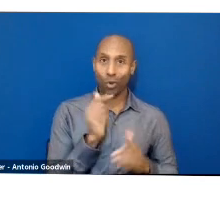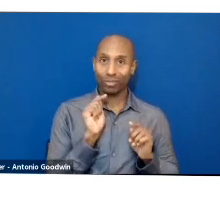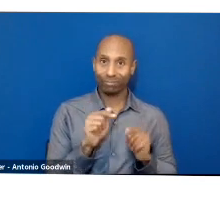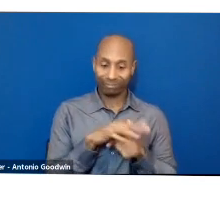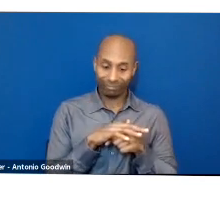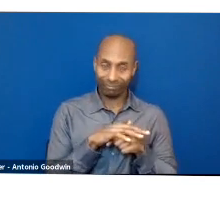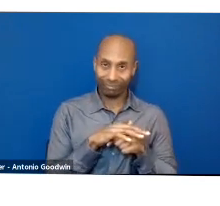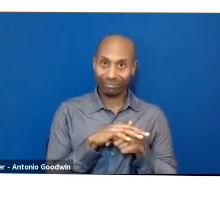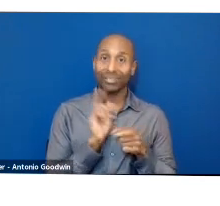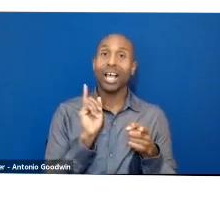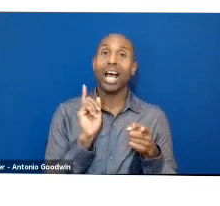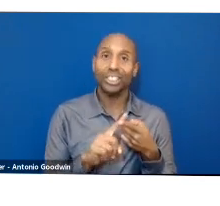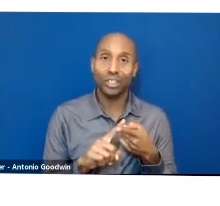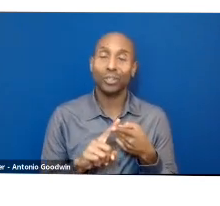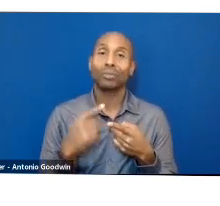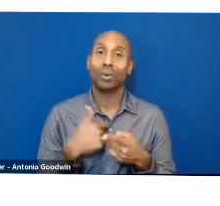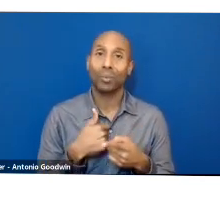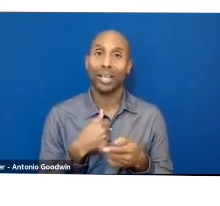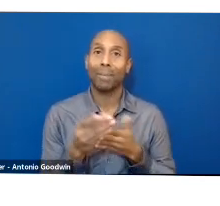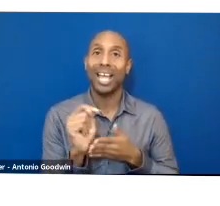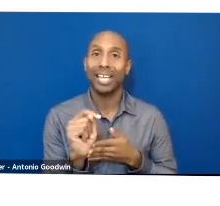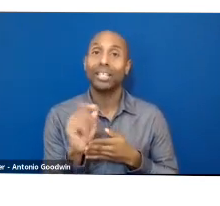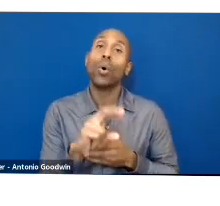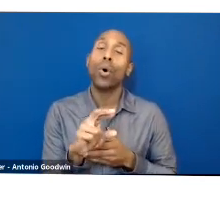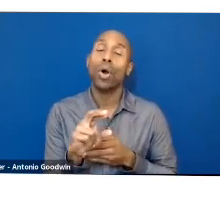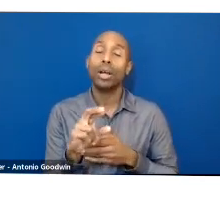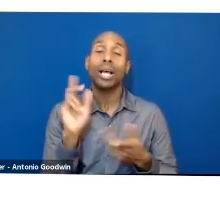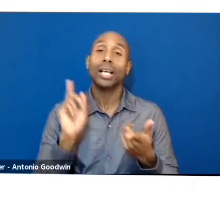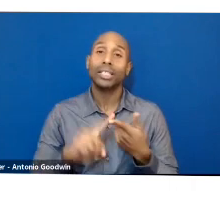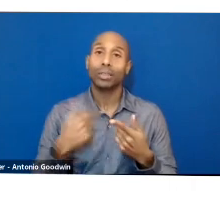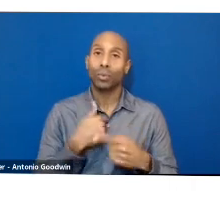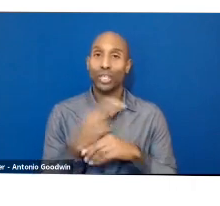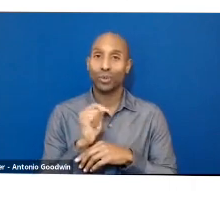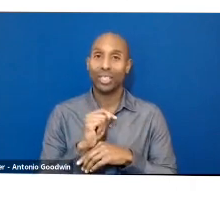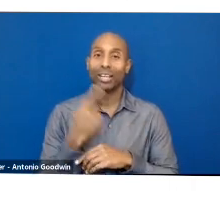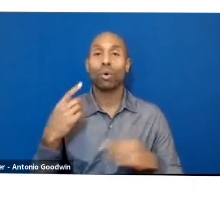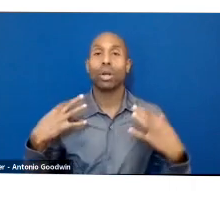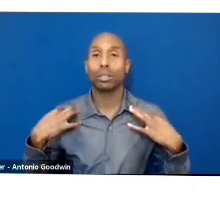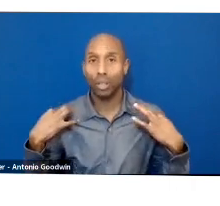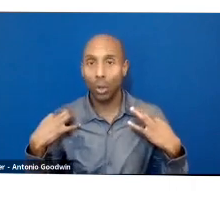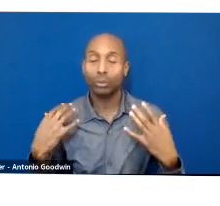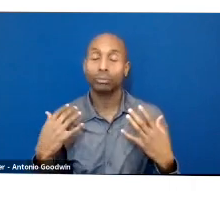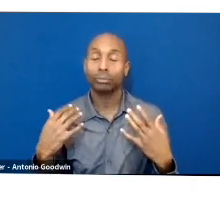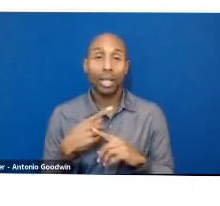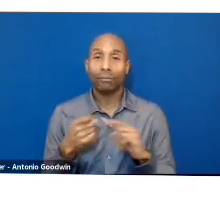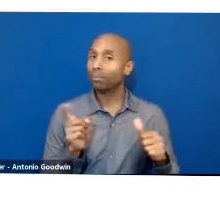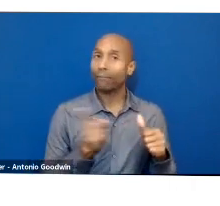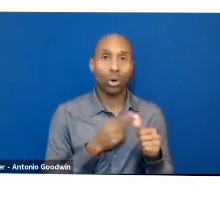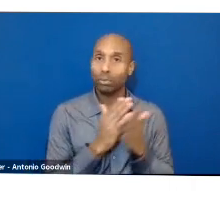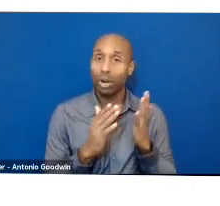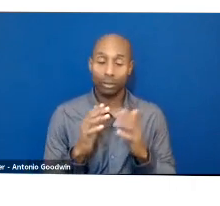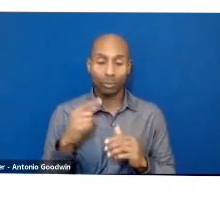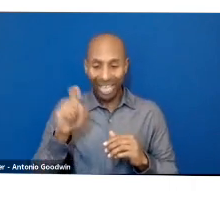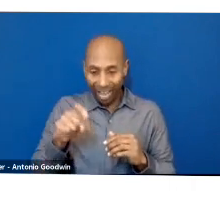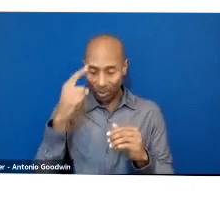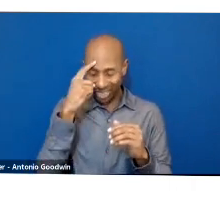stage of how this product is made, we need to think about how we can make it regenerative, how we can have zero